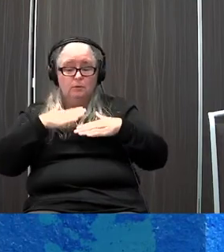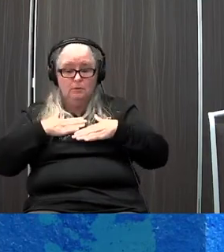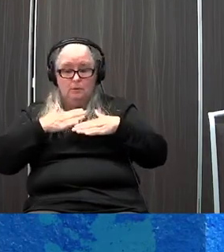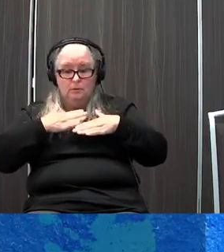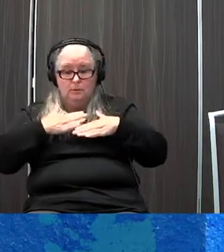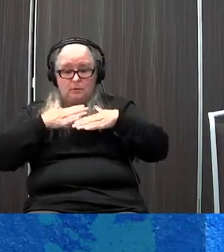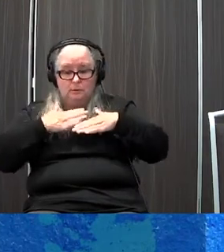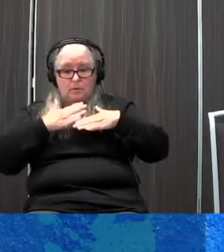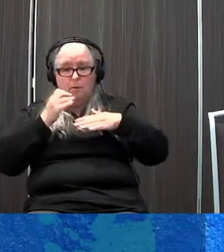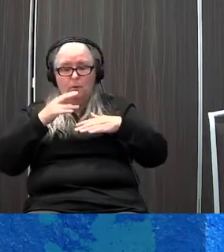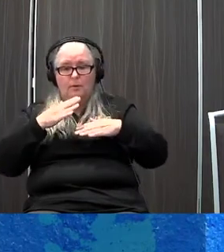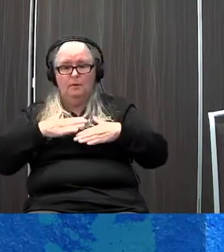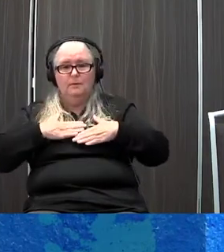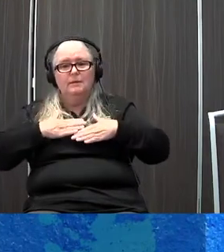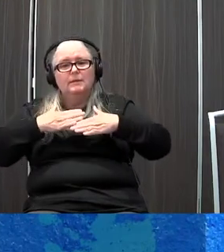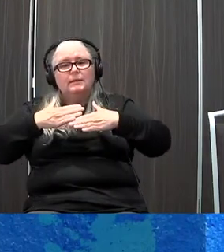Is it full?